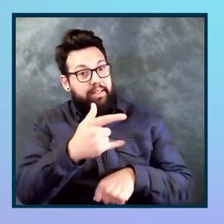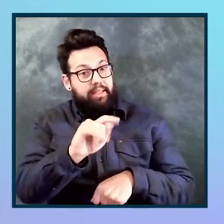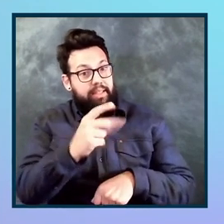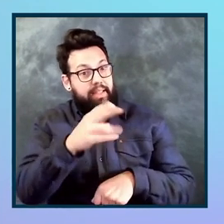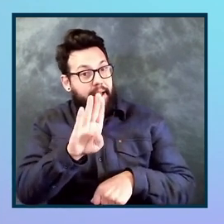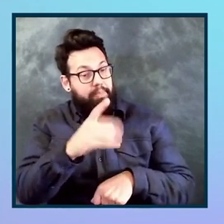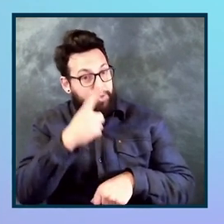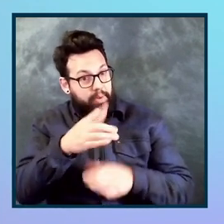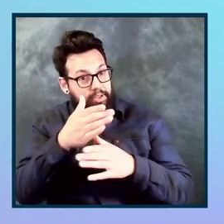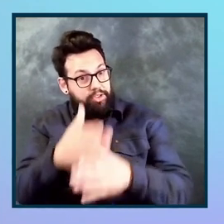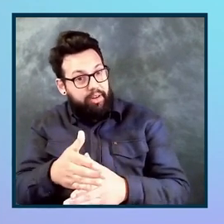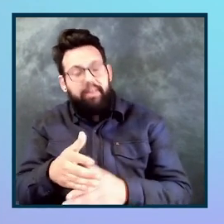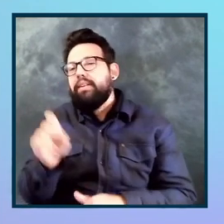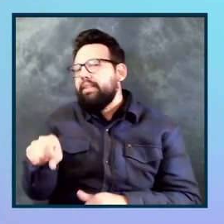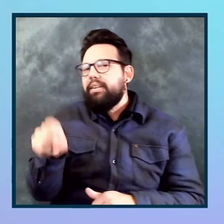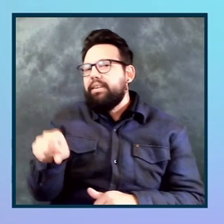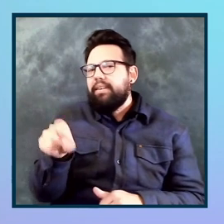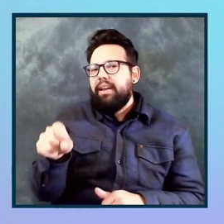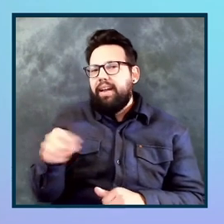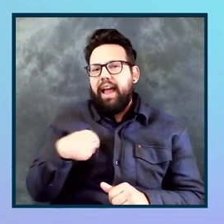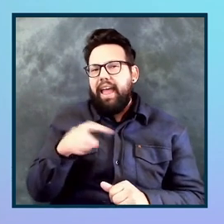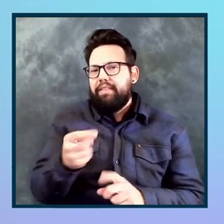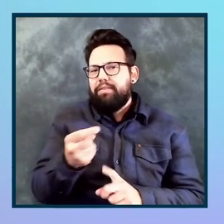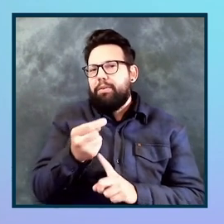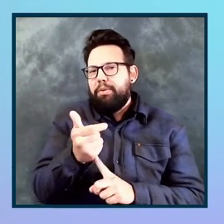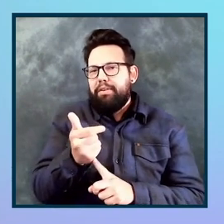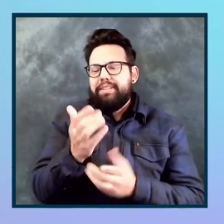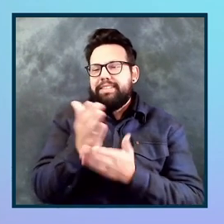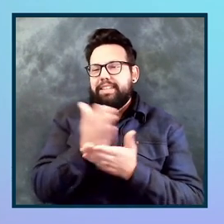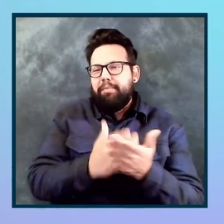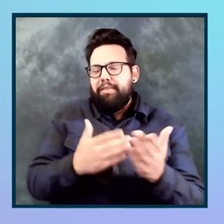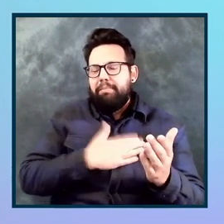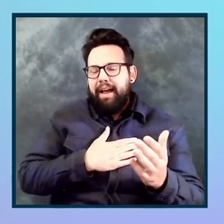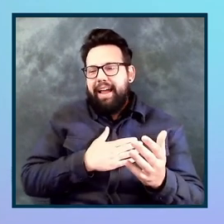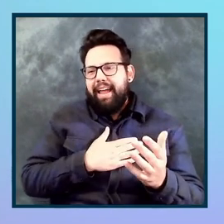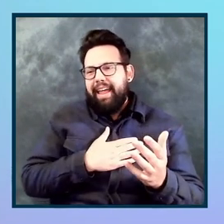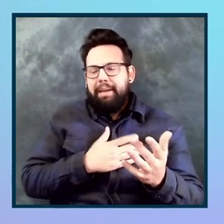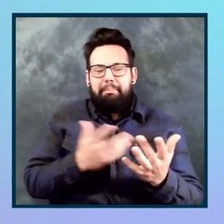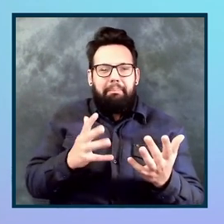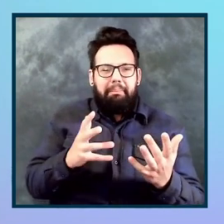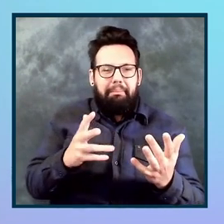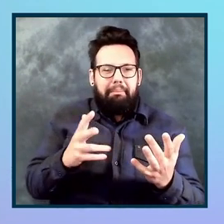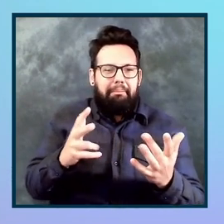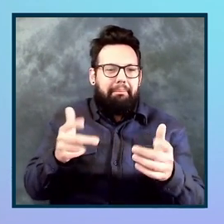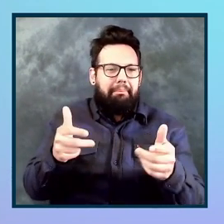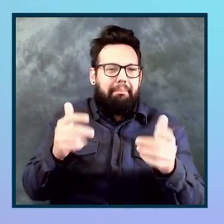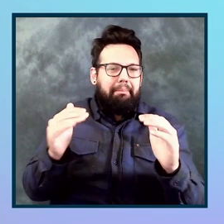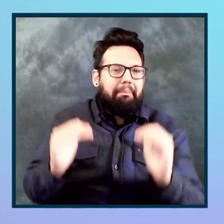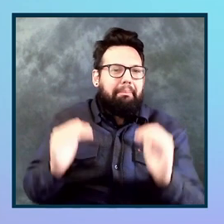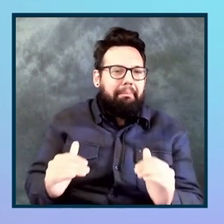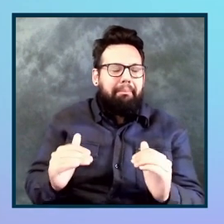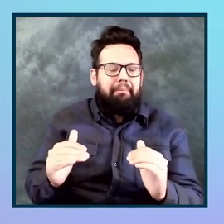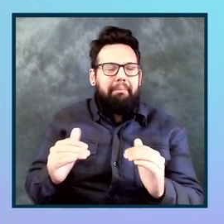Uh, yeah, I think it'll be a follow-up thing. I might have to remove some of the kind of custom pre-commit stuff. Um, but yeah,